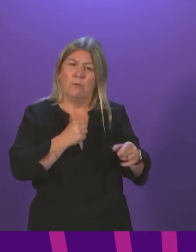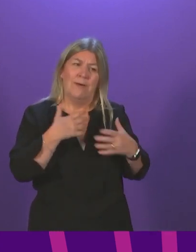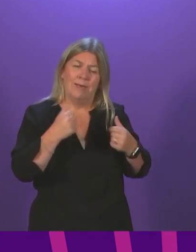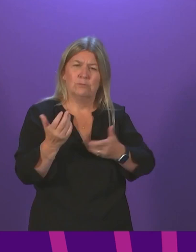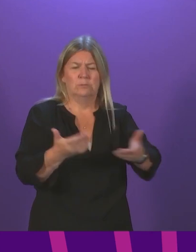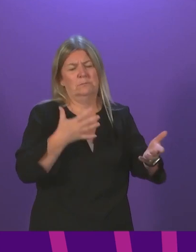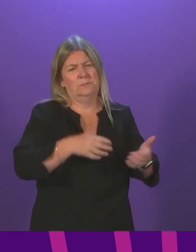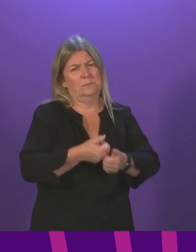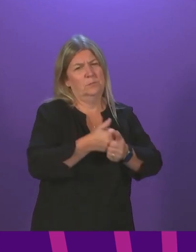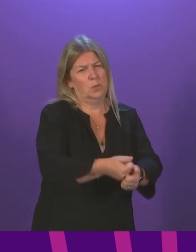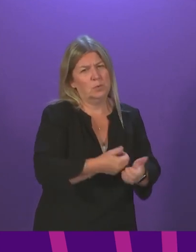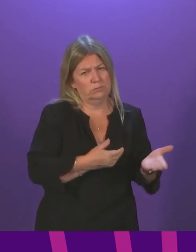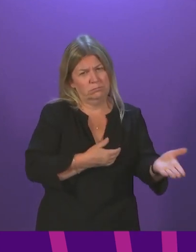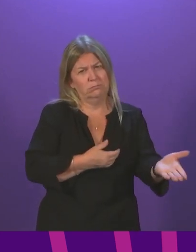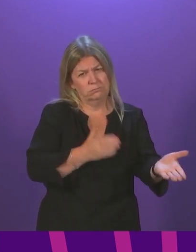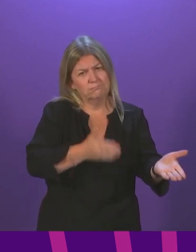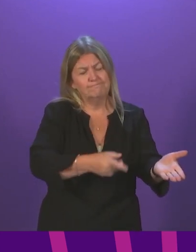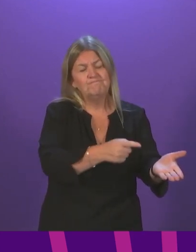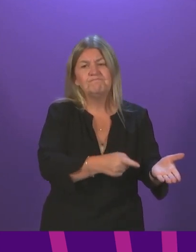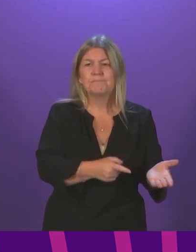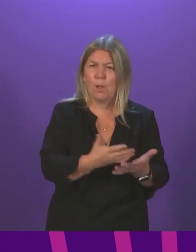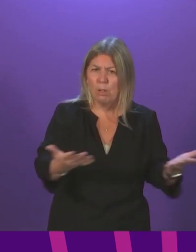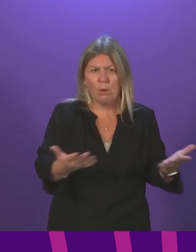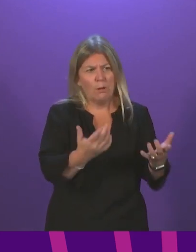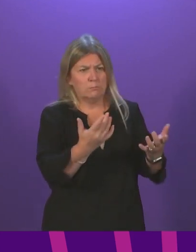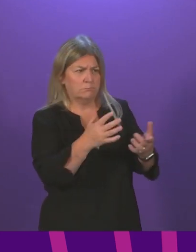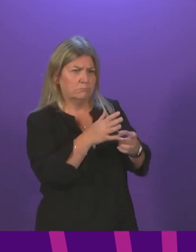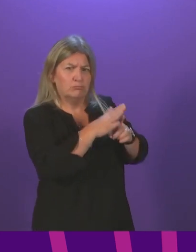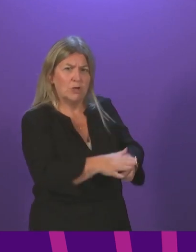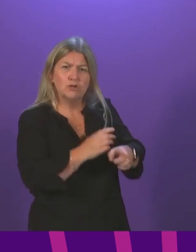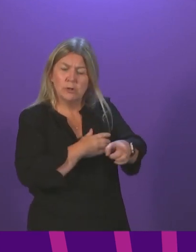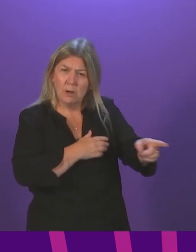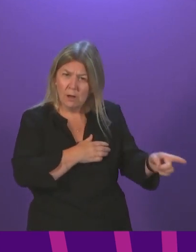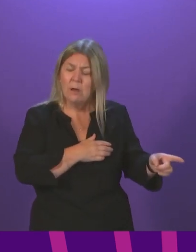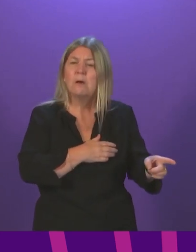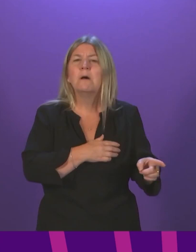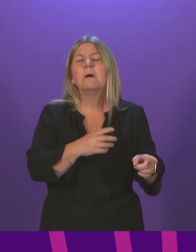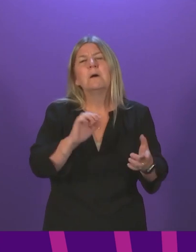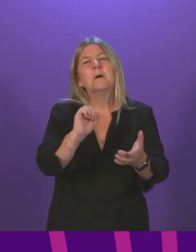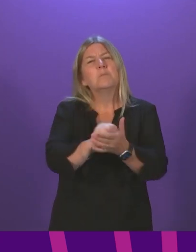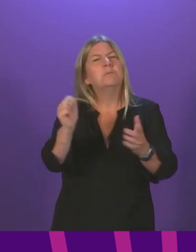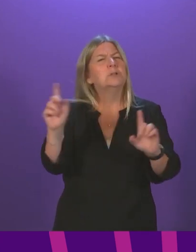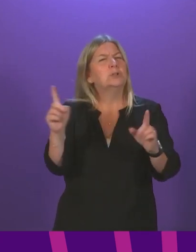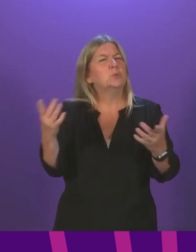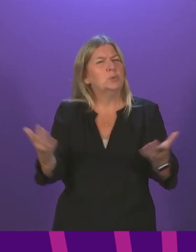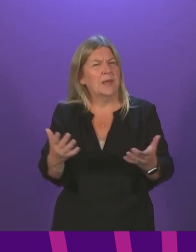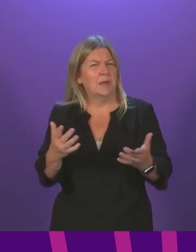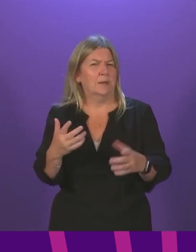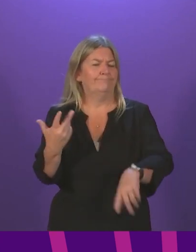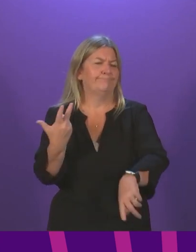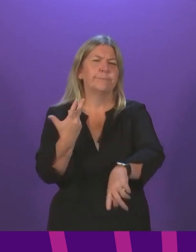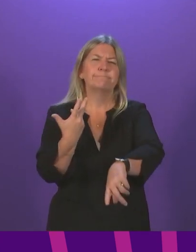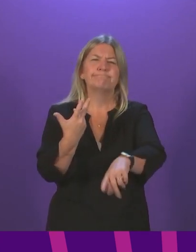Today, on top of all of the issues facing our NHS, figures on suspected drug deaths were published that are once again